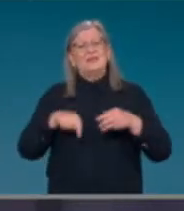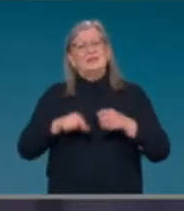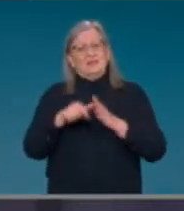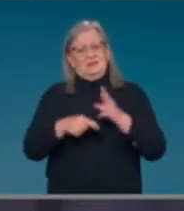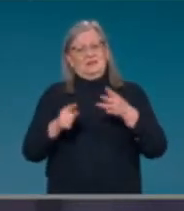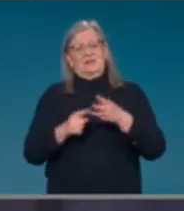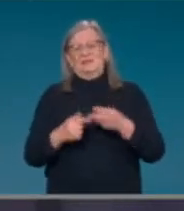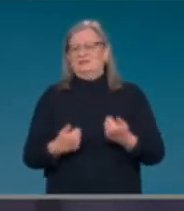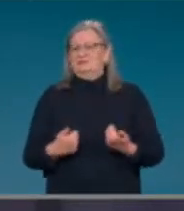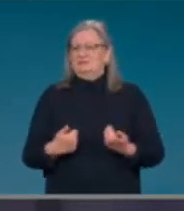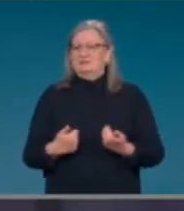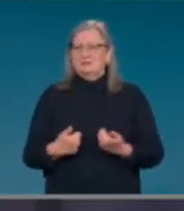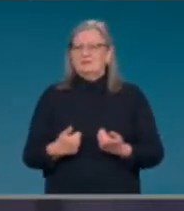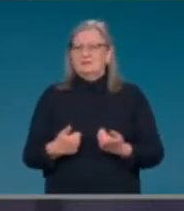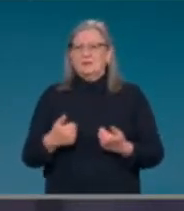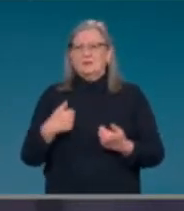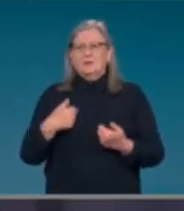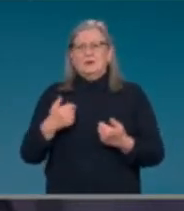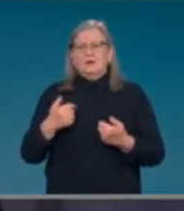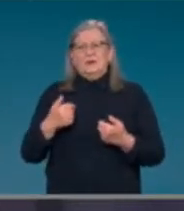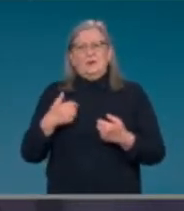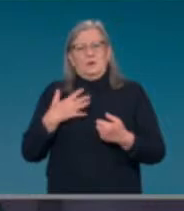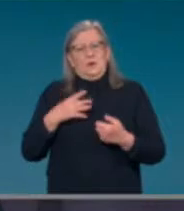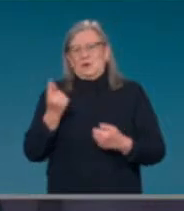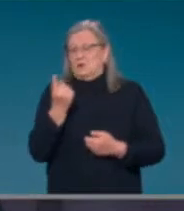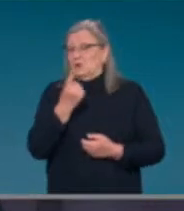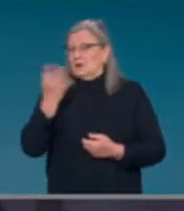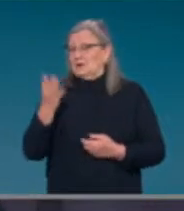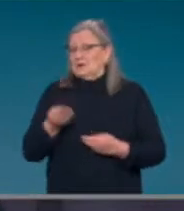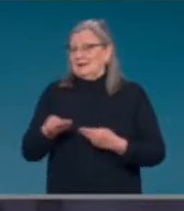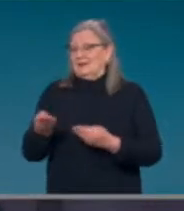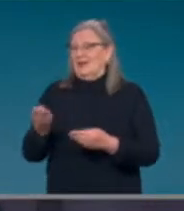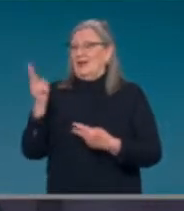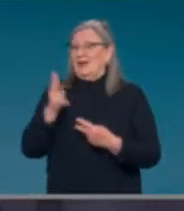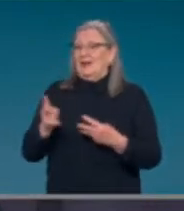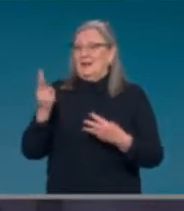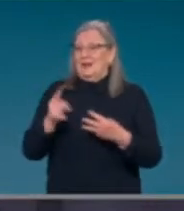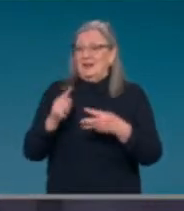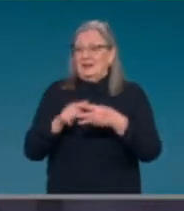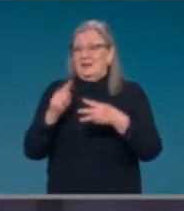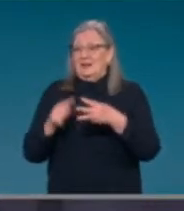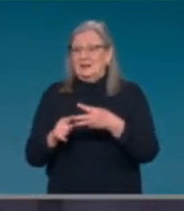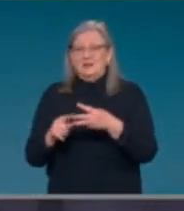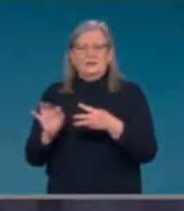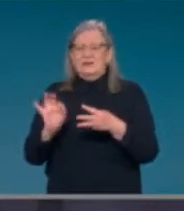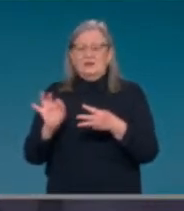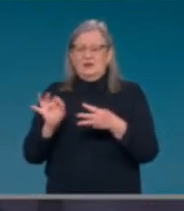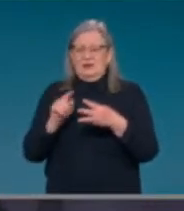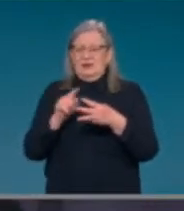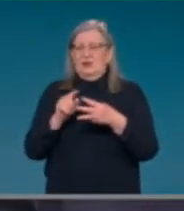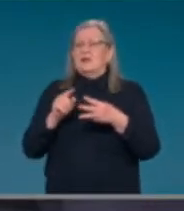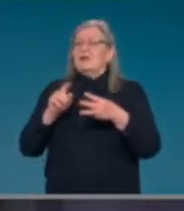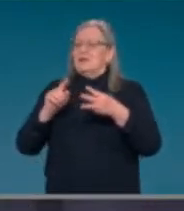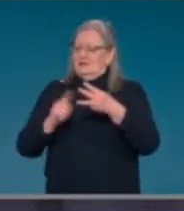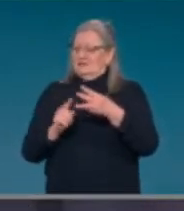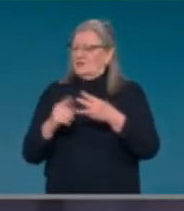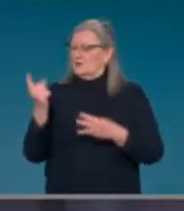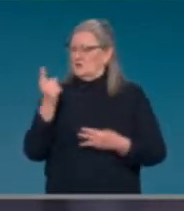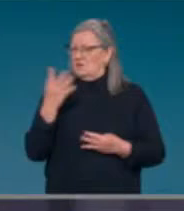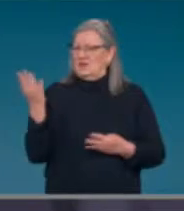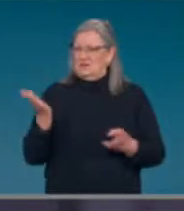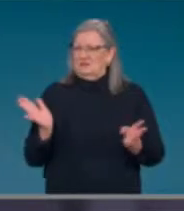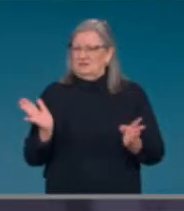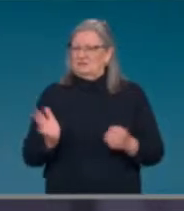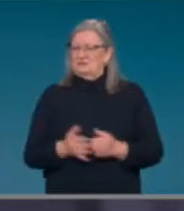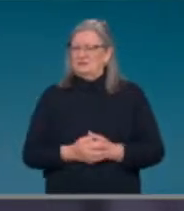required and there is a sort of an unconstrained supply. So, that's important and it follows